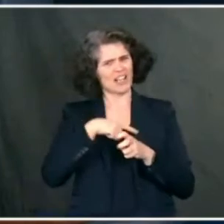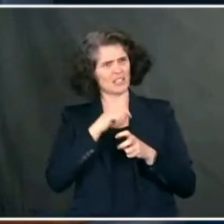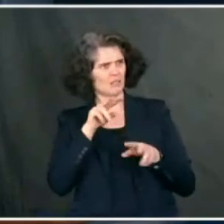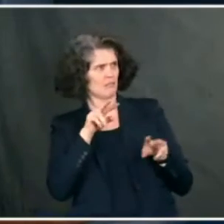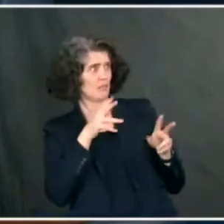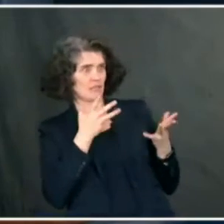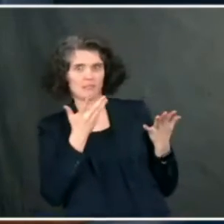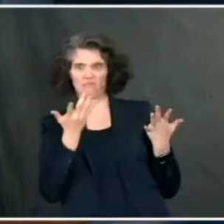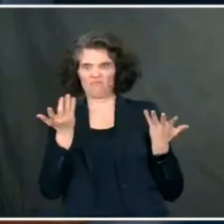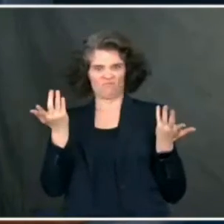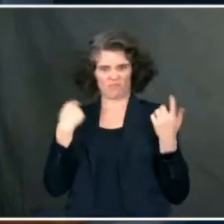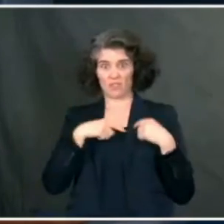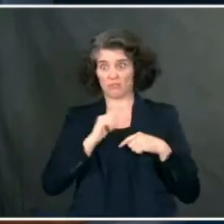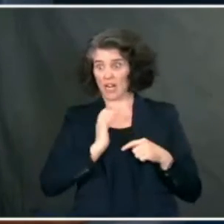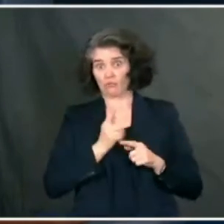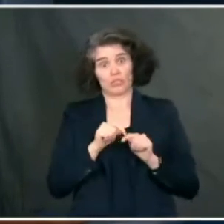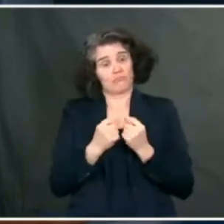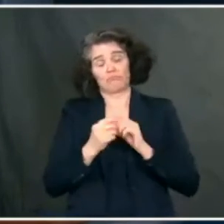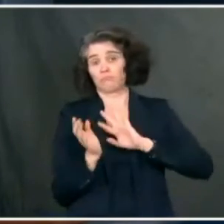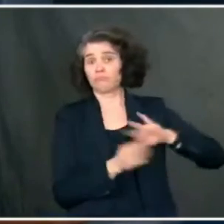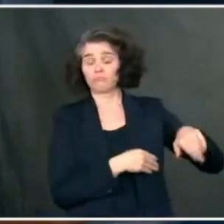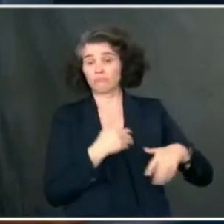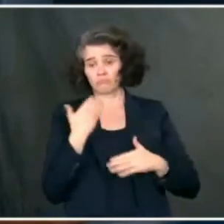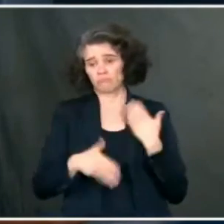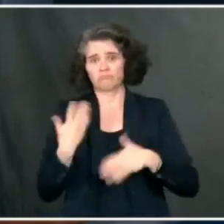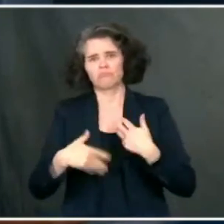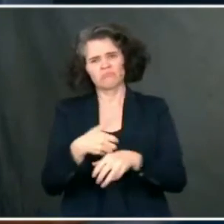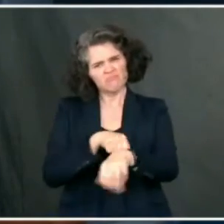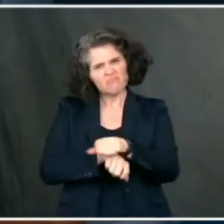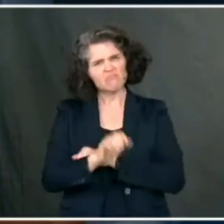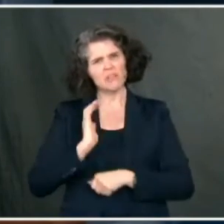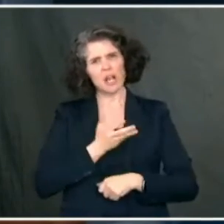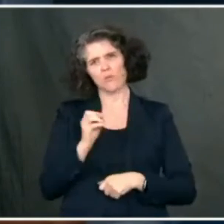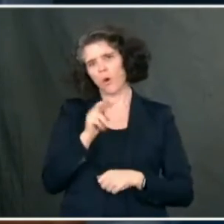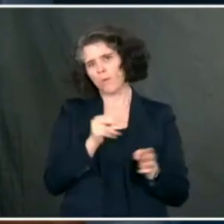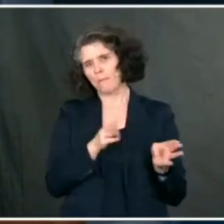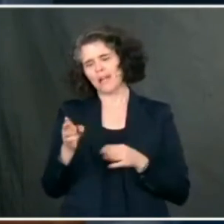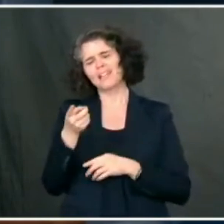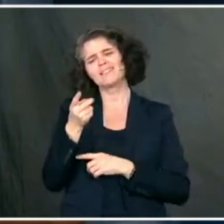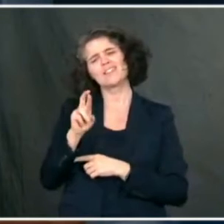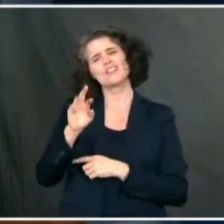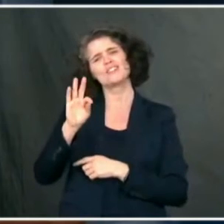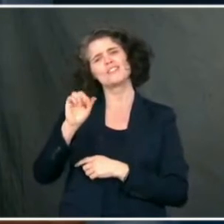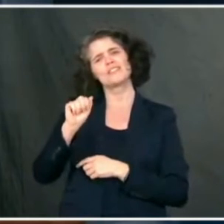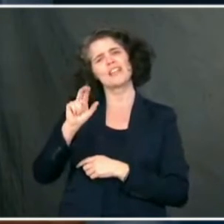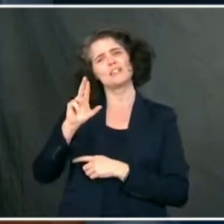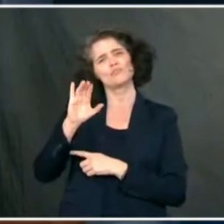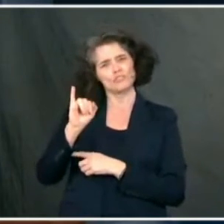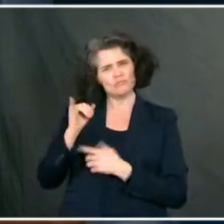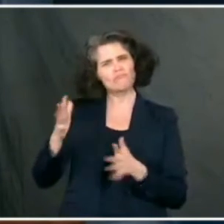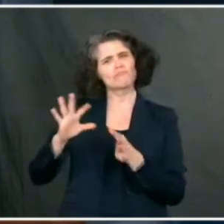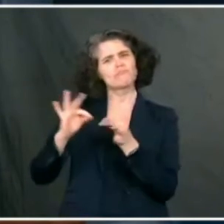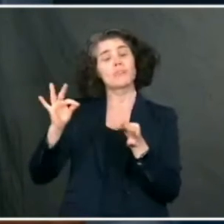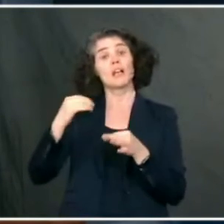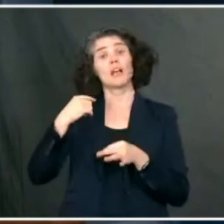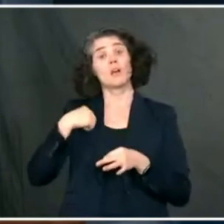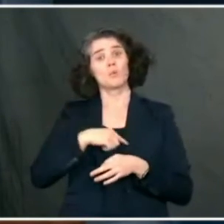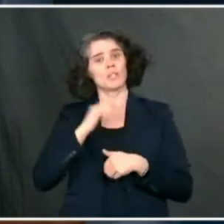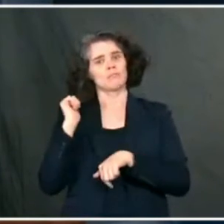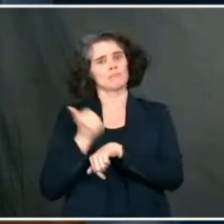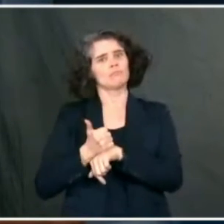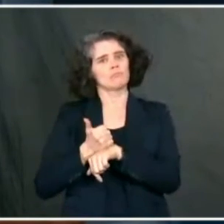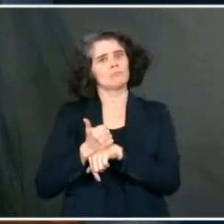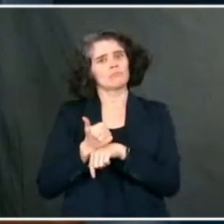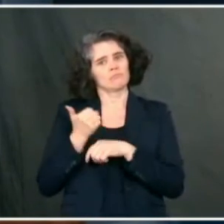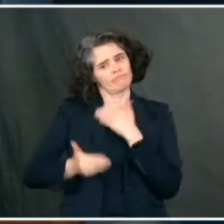putting together a plan, our own plan, as Dr. Fauci talked about, for some time to achieve this goal. But he also